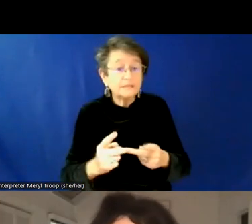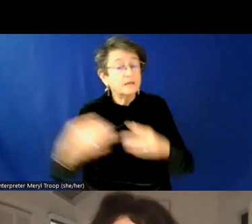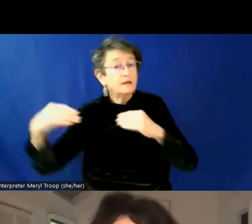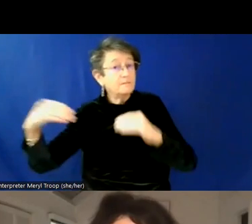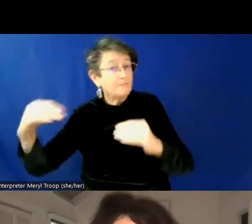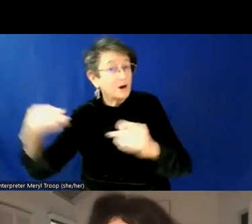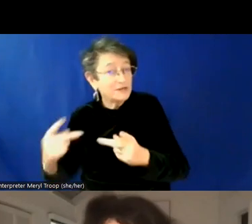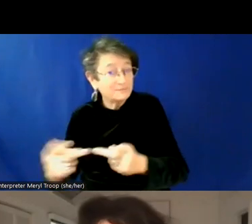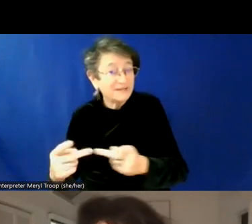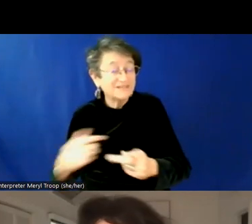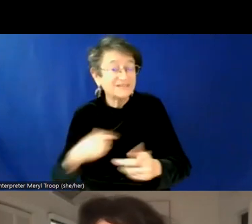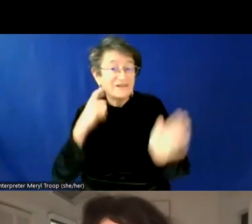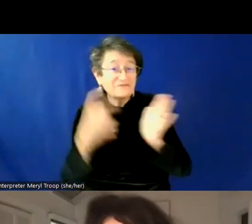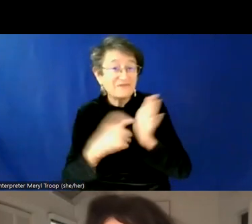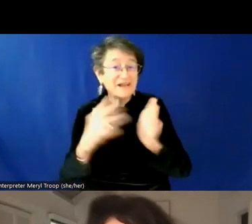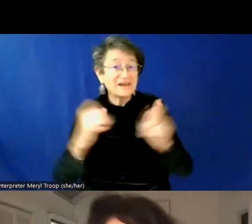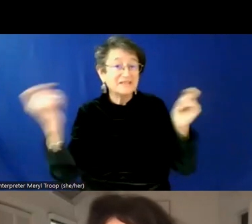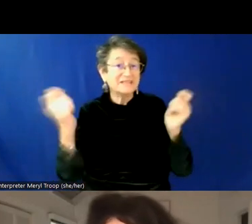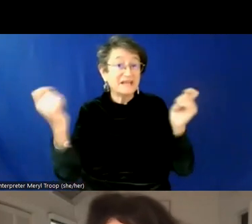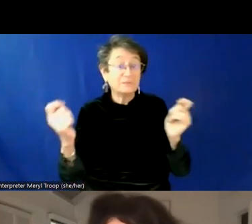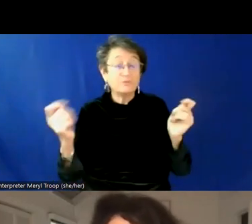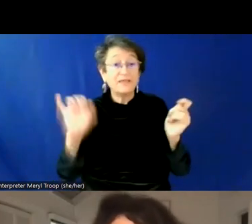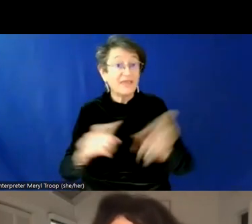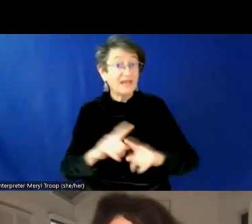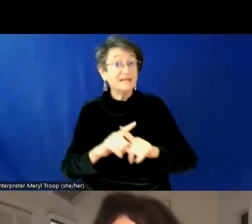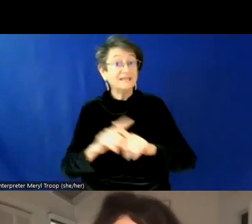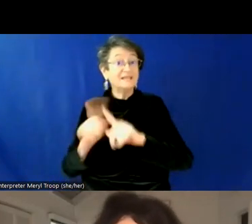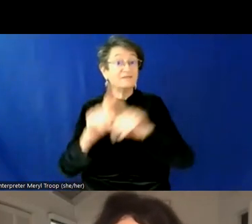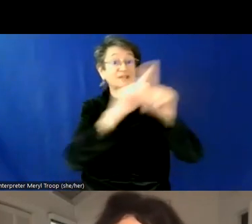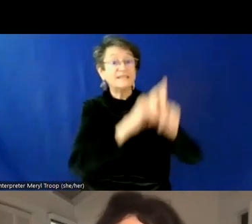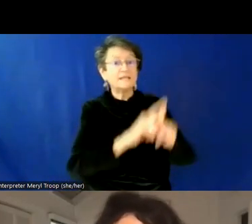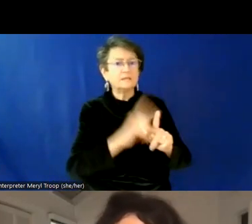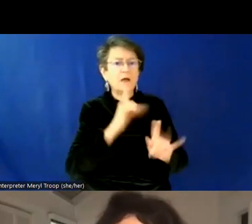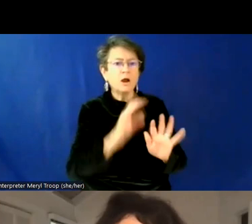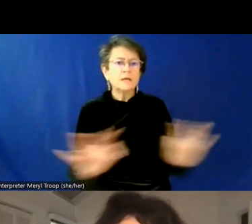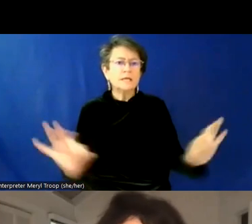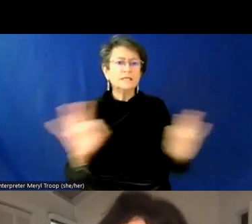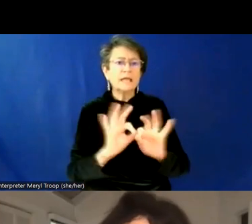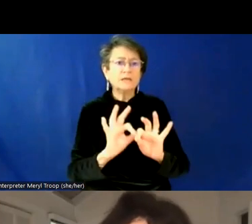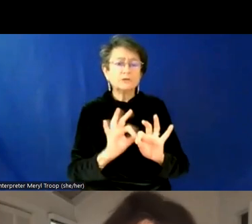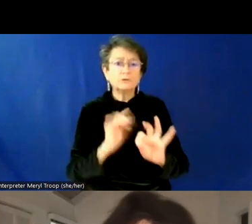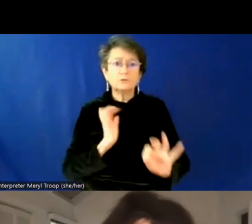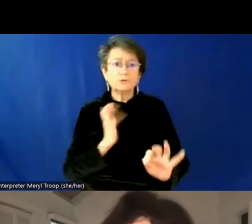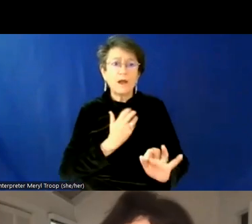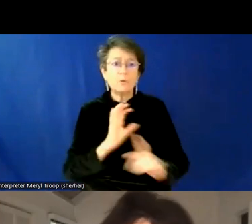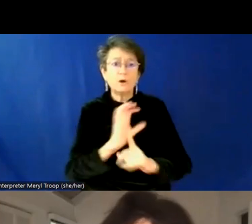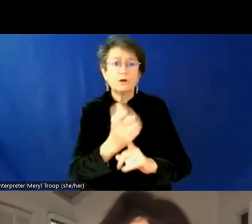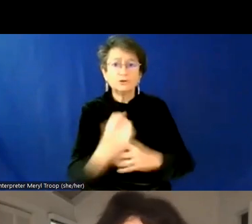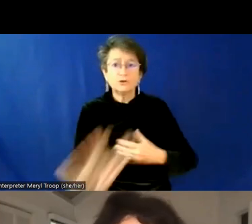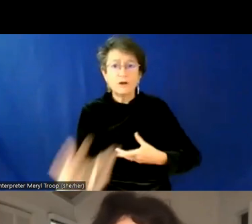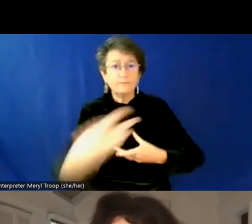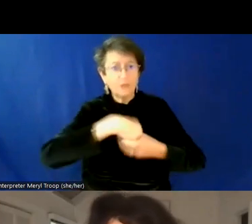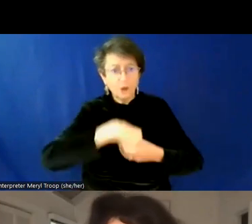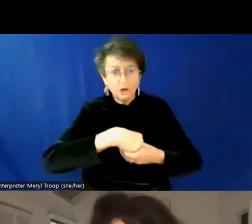recognizing and celebrating that differences are essential to that culture of belonging. And it's in that culture of belonging